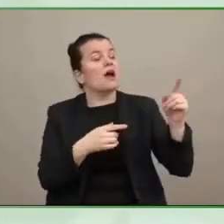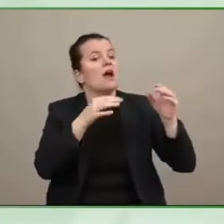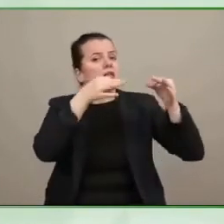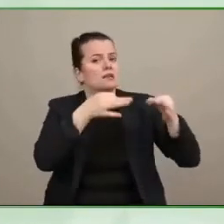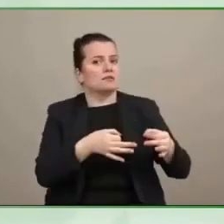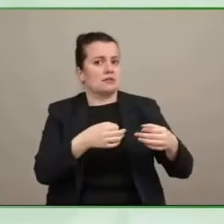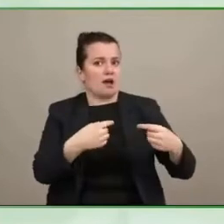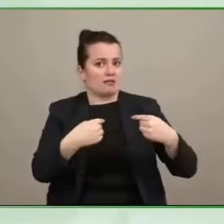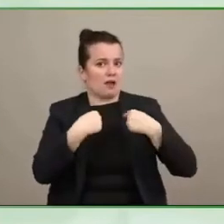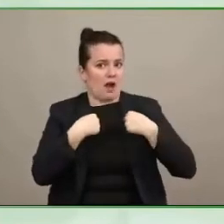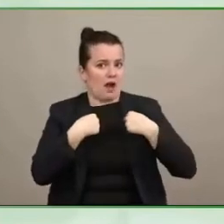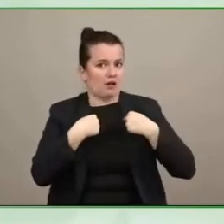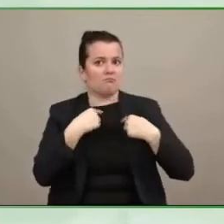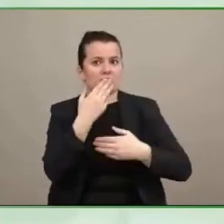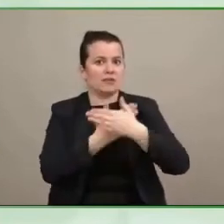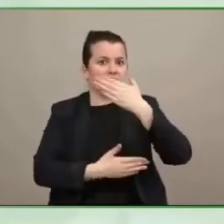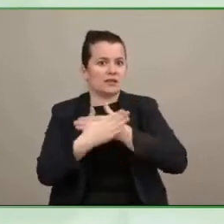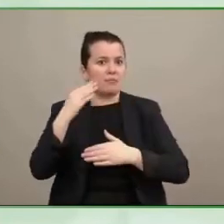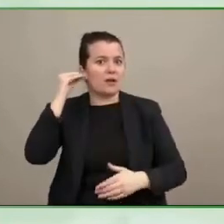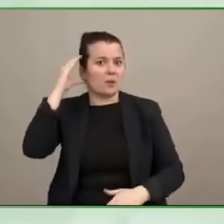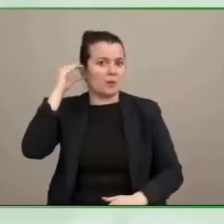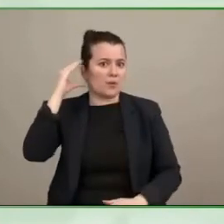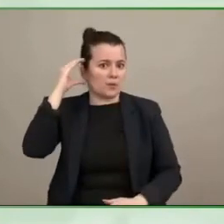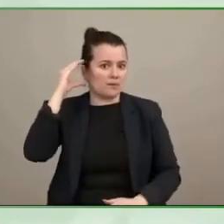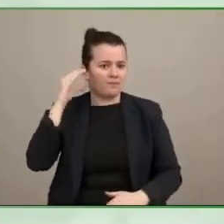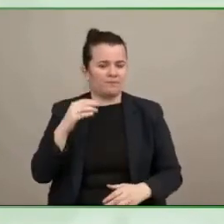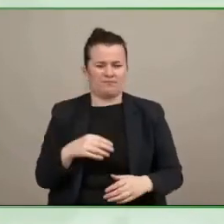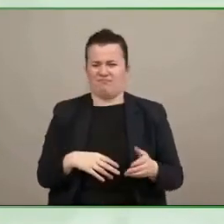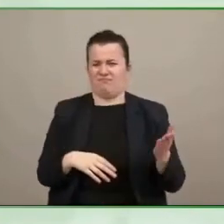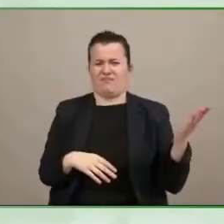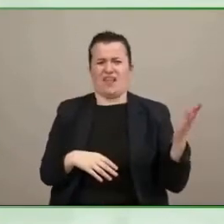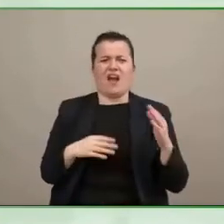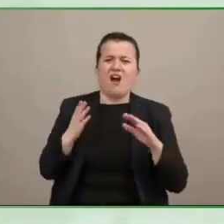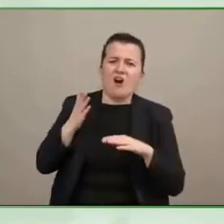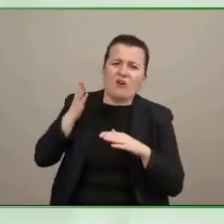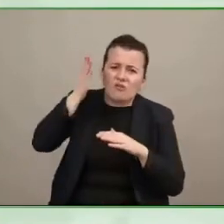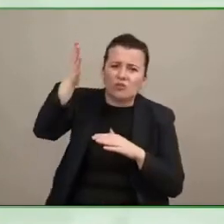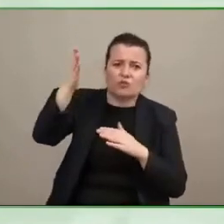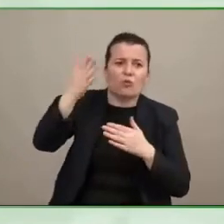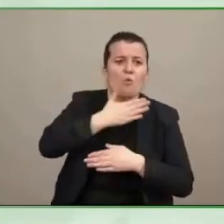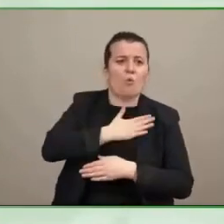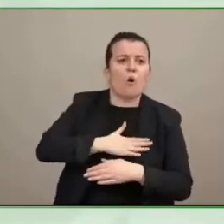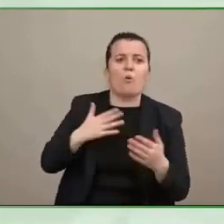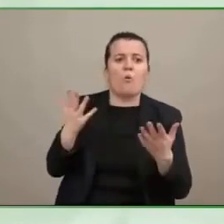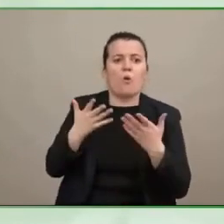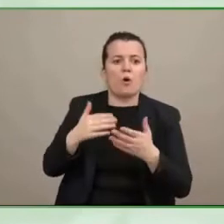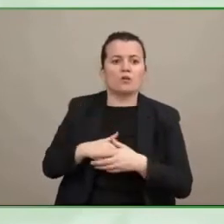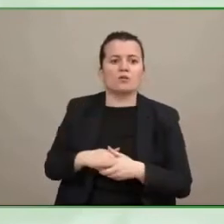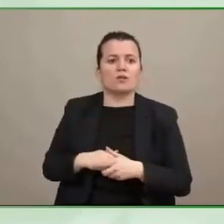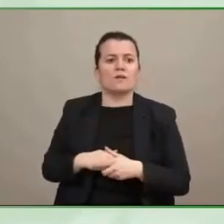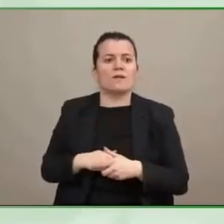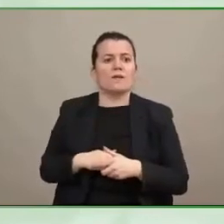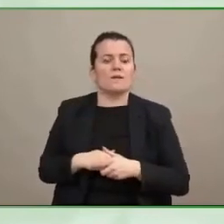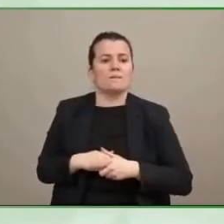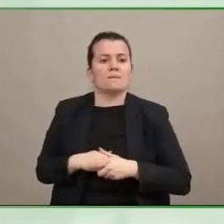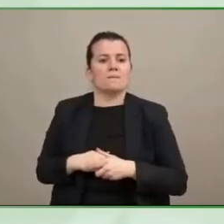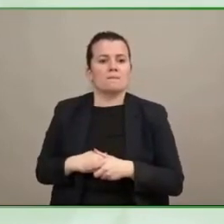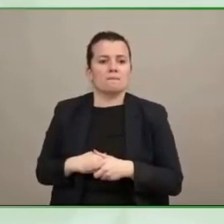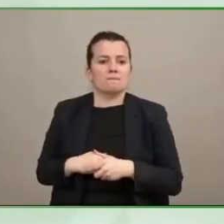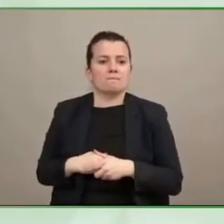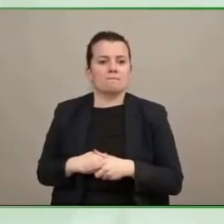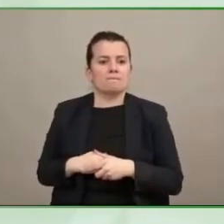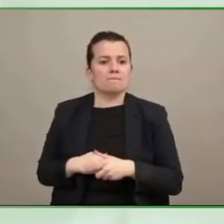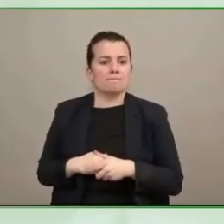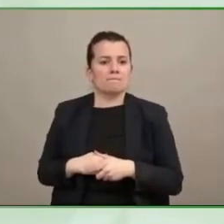going to in the future um create generic names for features we need that sooner than